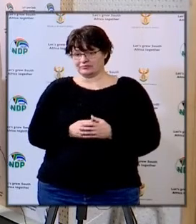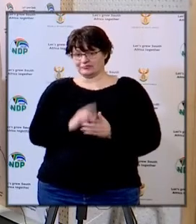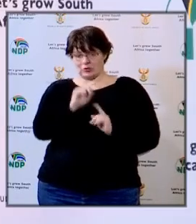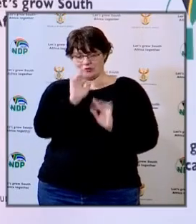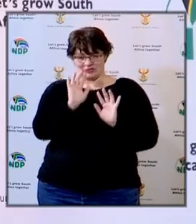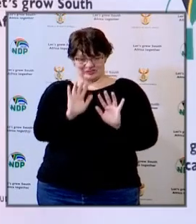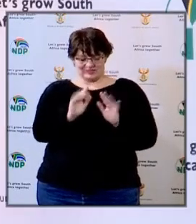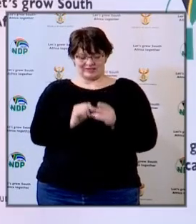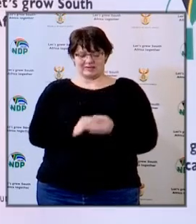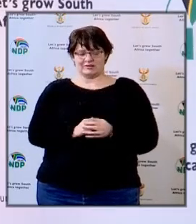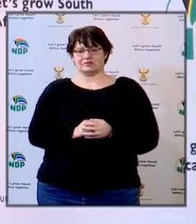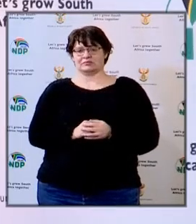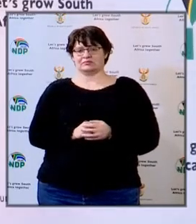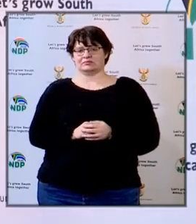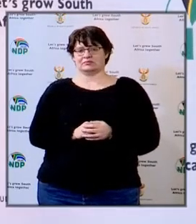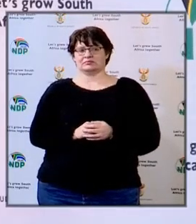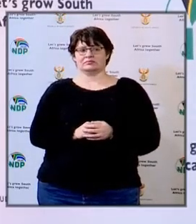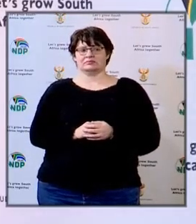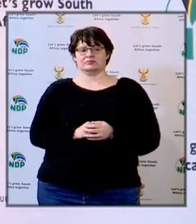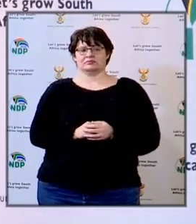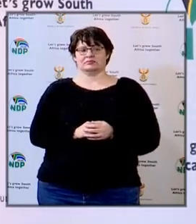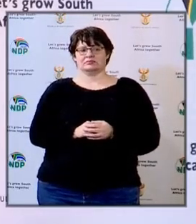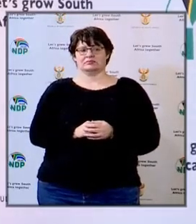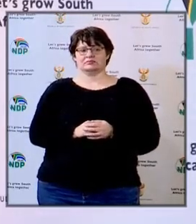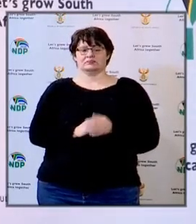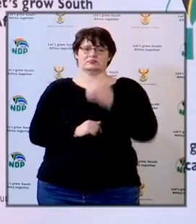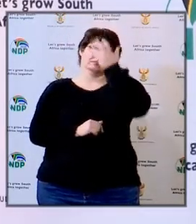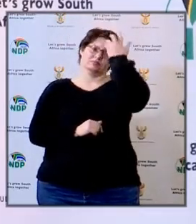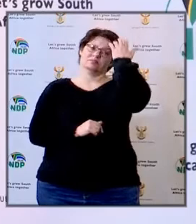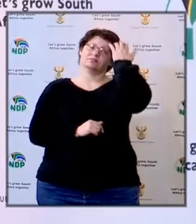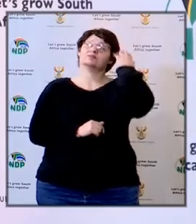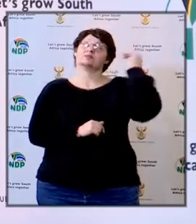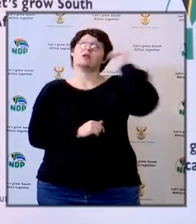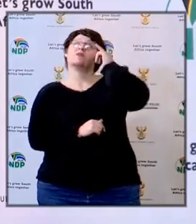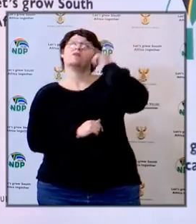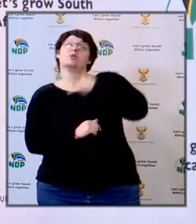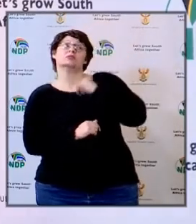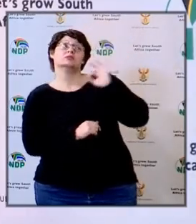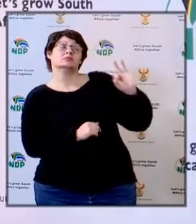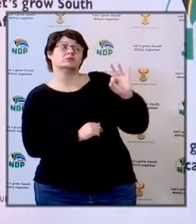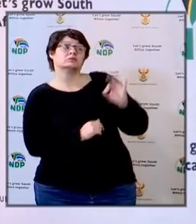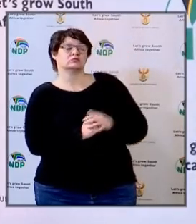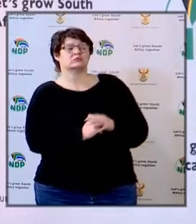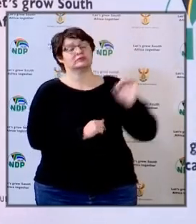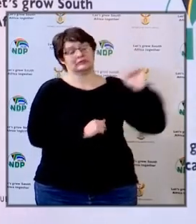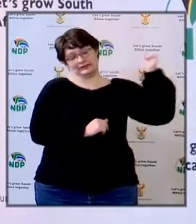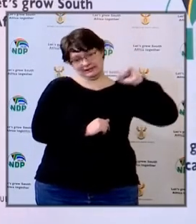all right thank you so much I can see the ignition yes